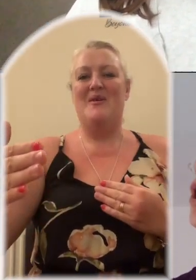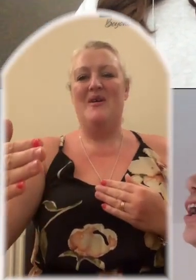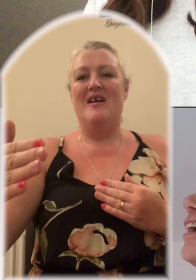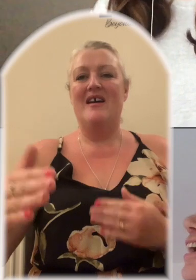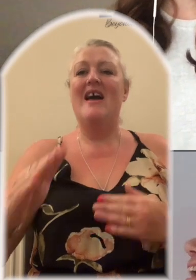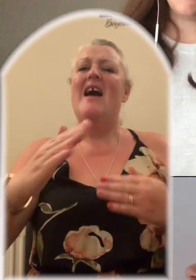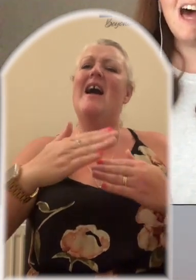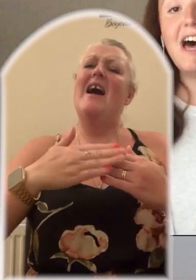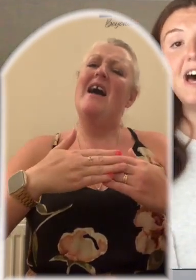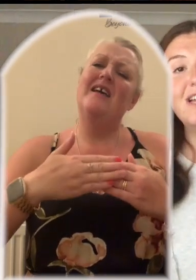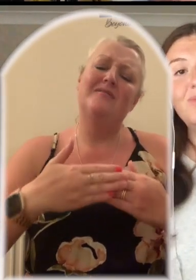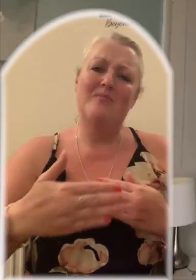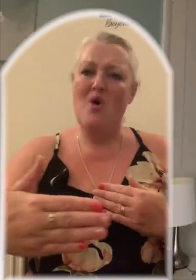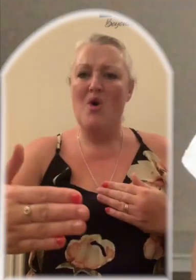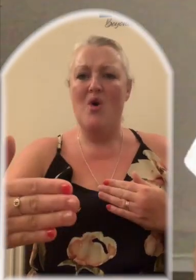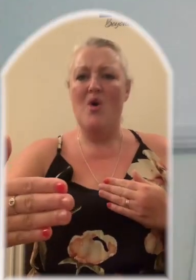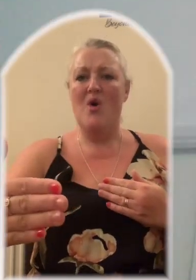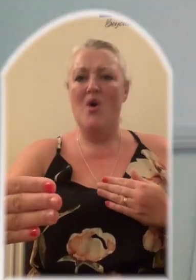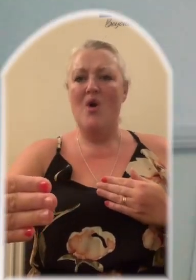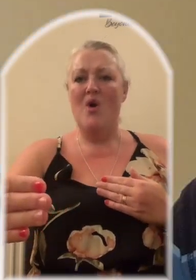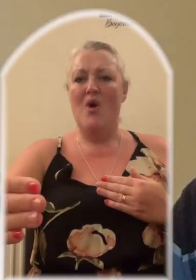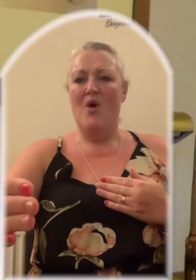And all?